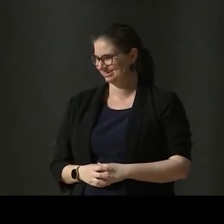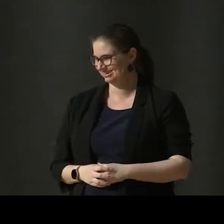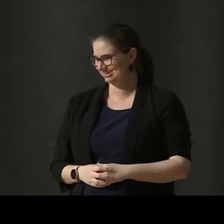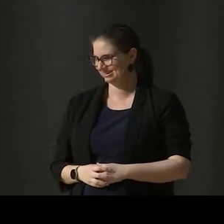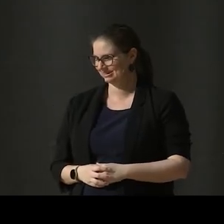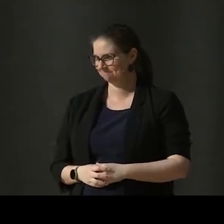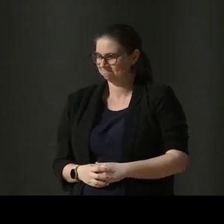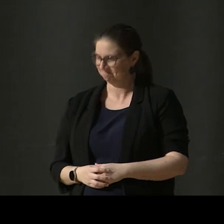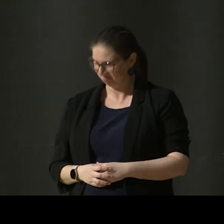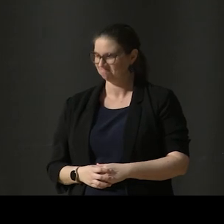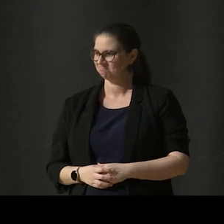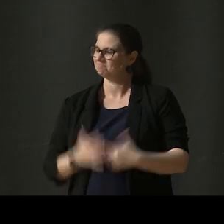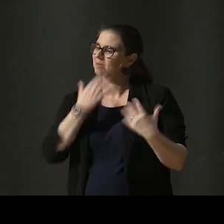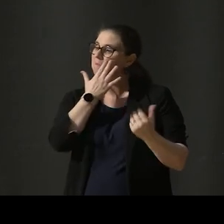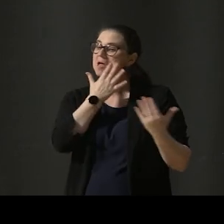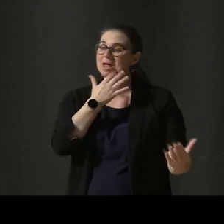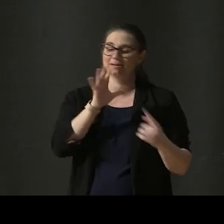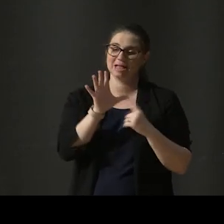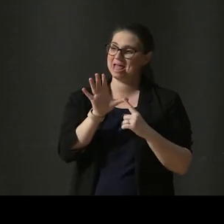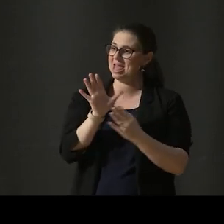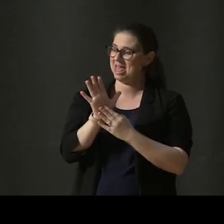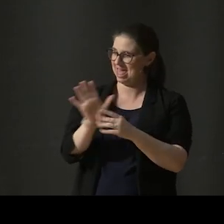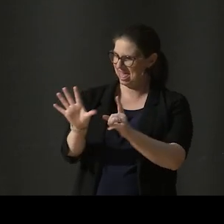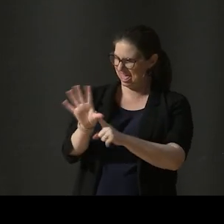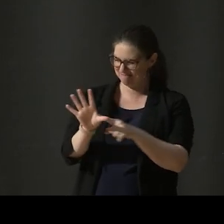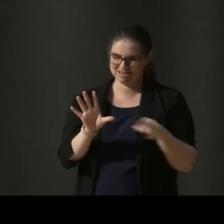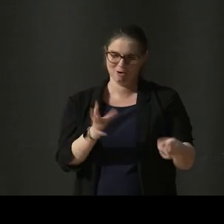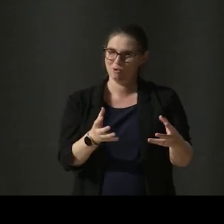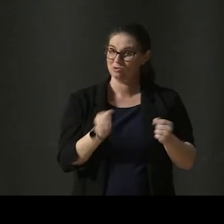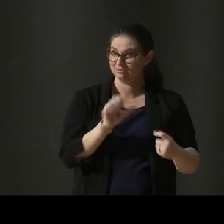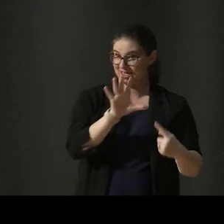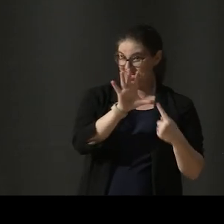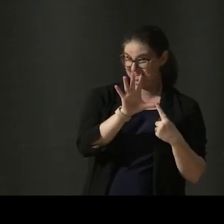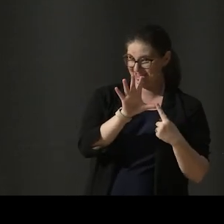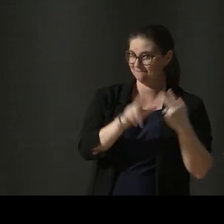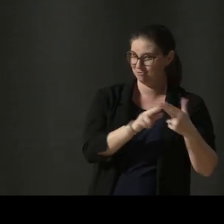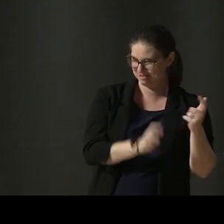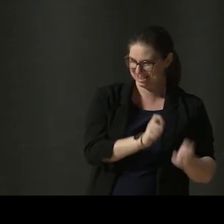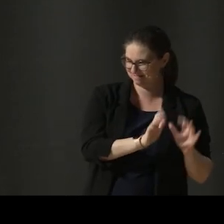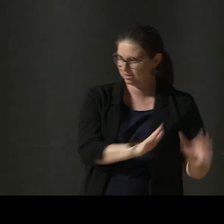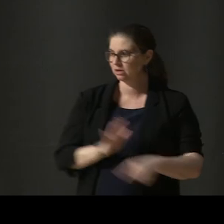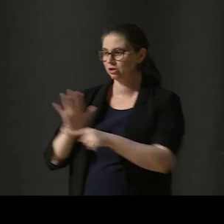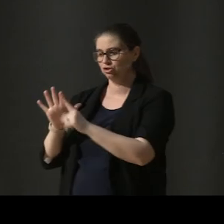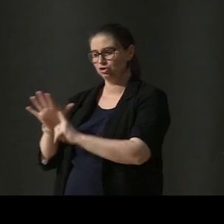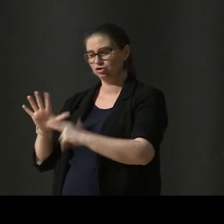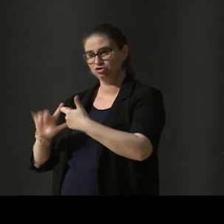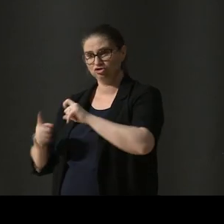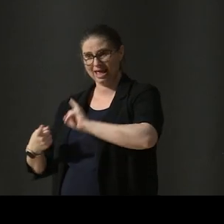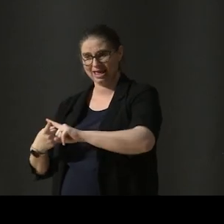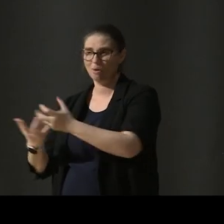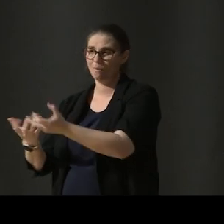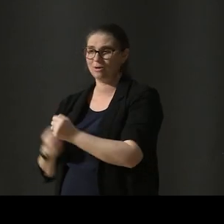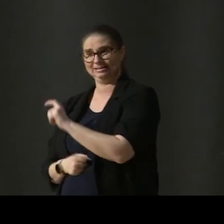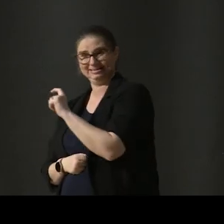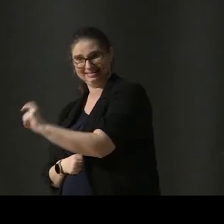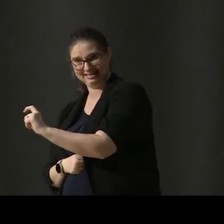This is Amy. She got an A grade for her grade 4 piano exam. And this is Jake. He got a C grade for his grade